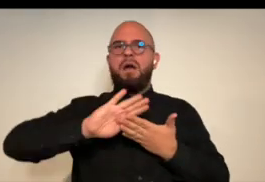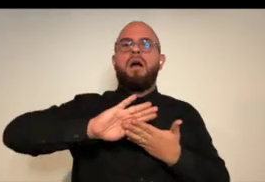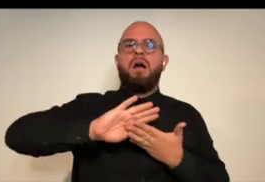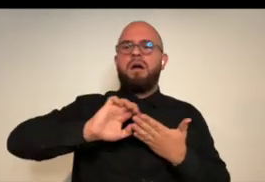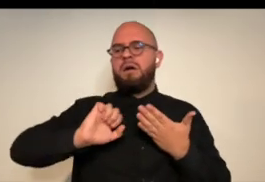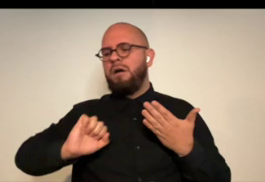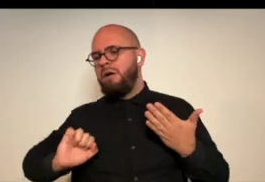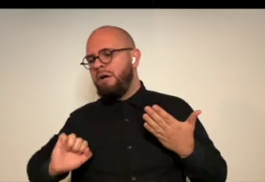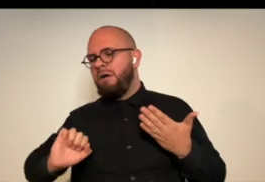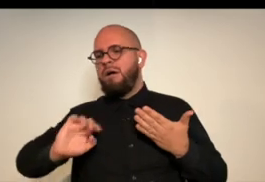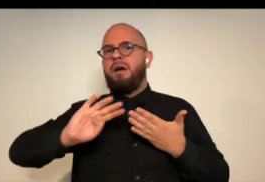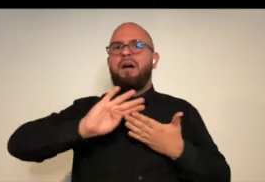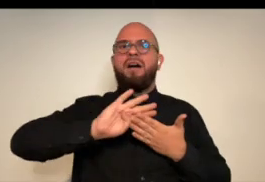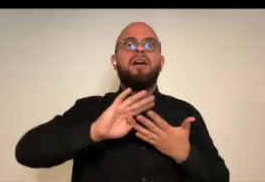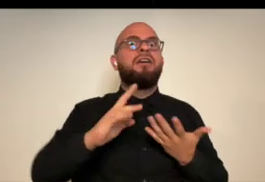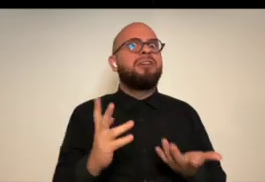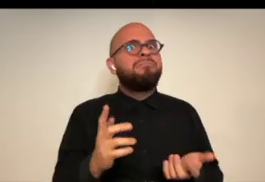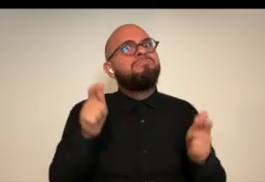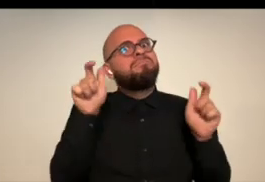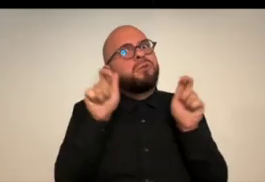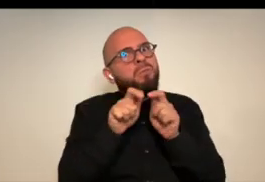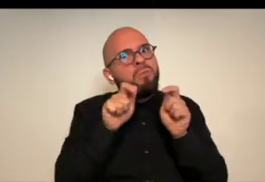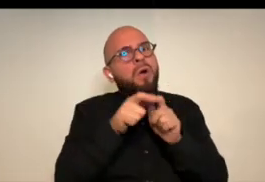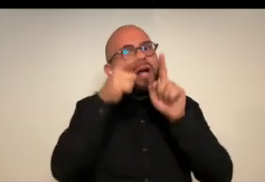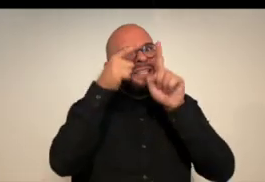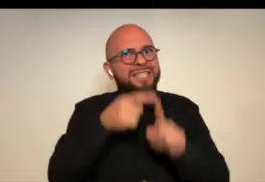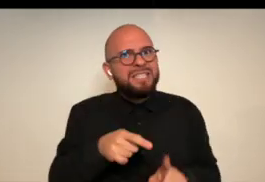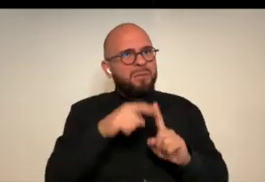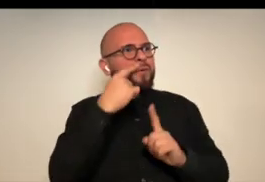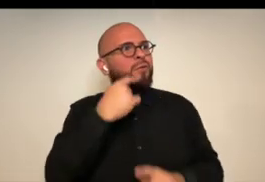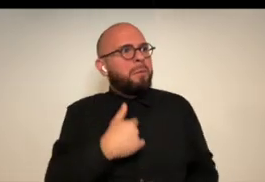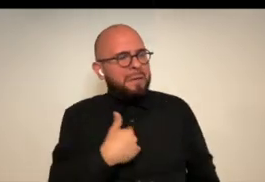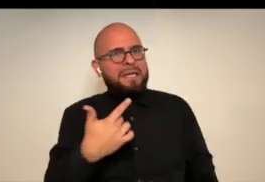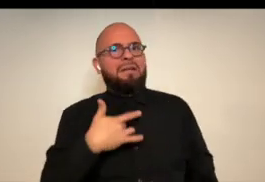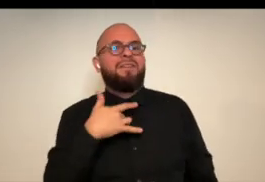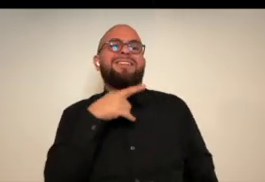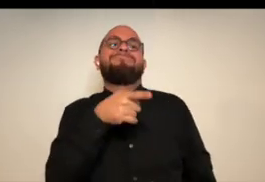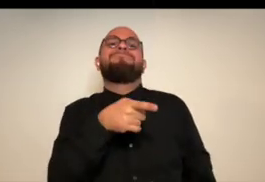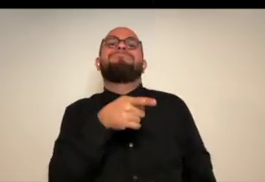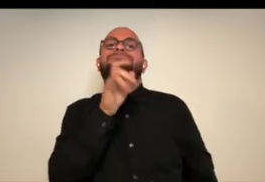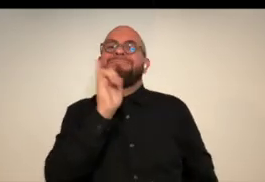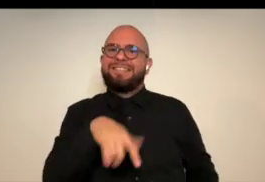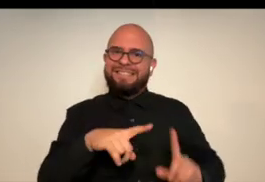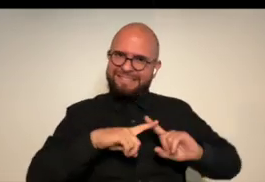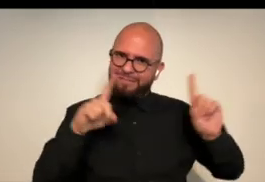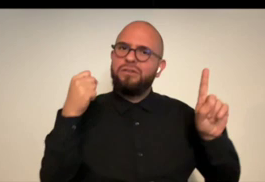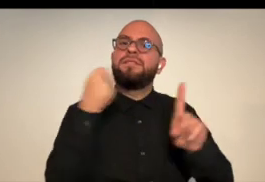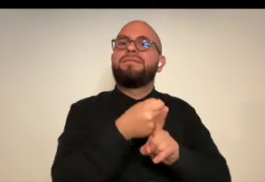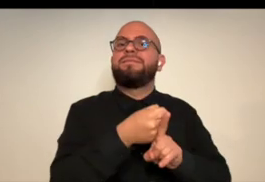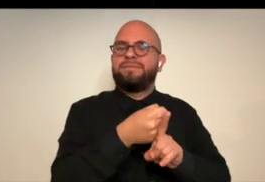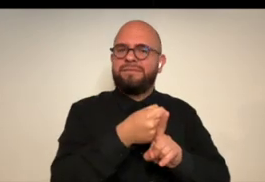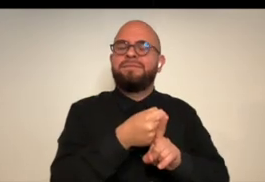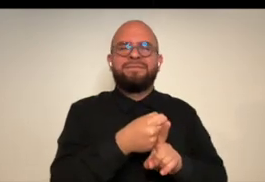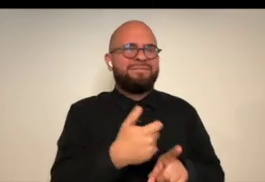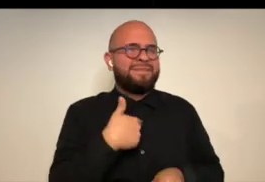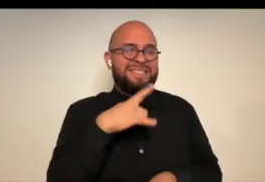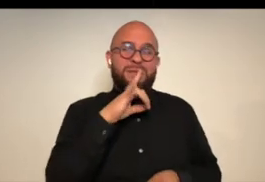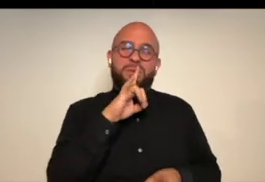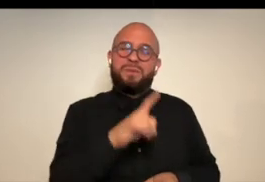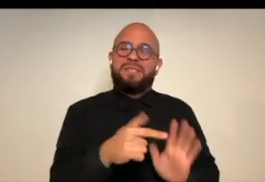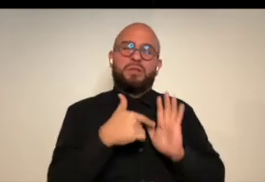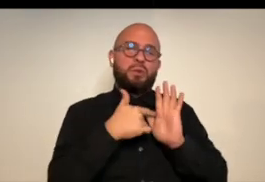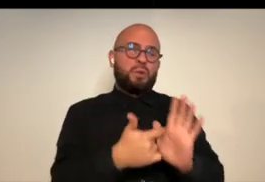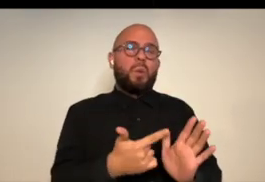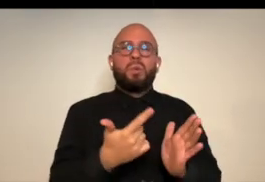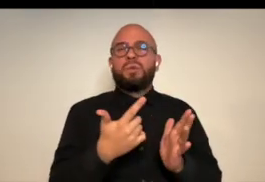took the stitches out and the stitches it's just this very slight detail but it makes enough of a difference to me and um